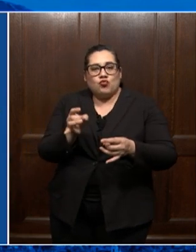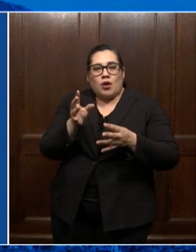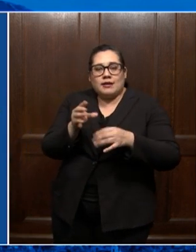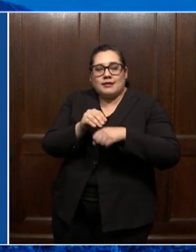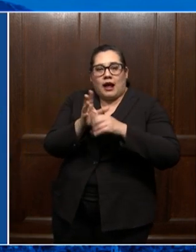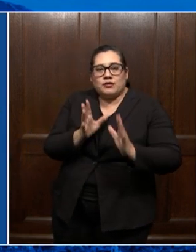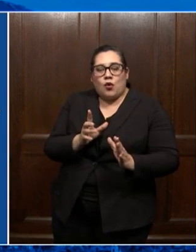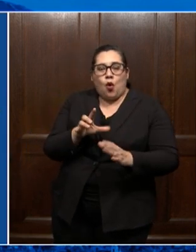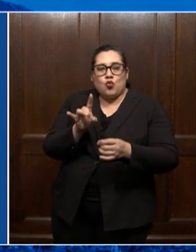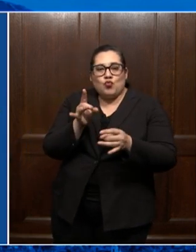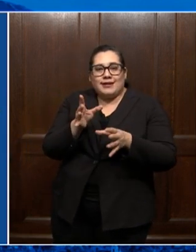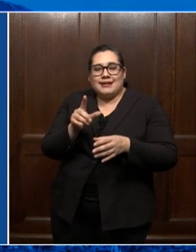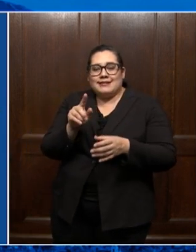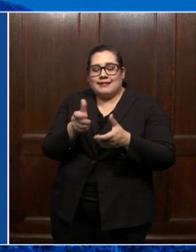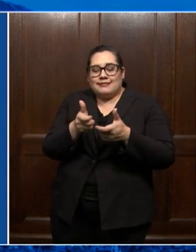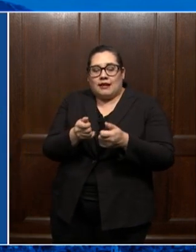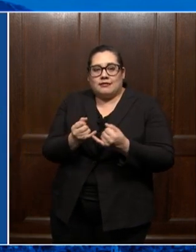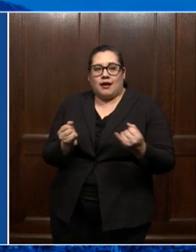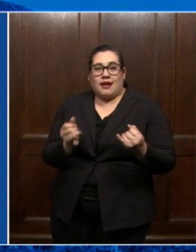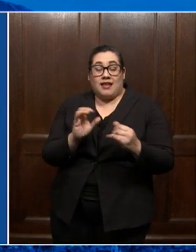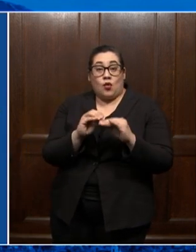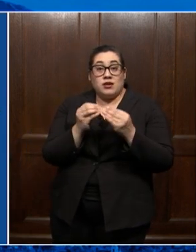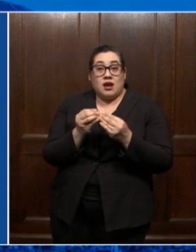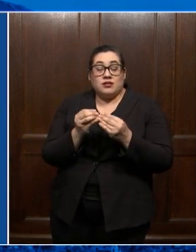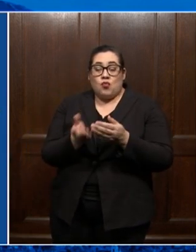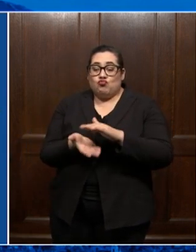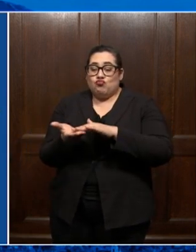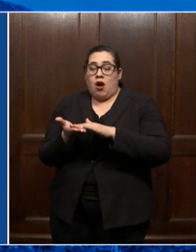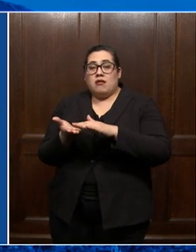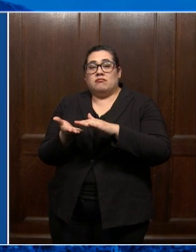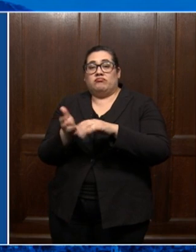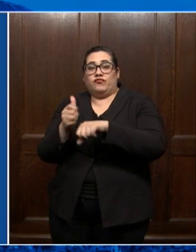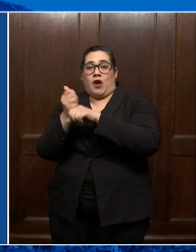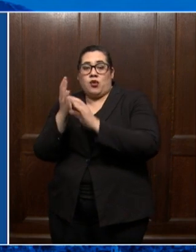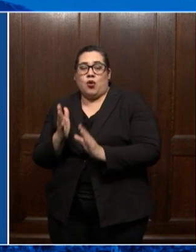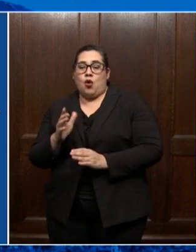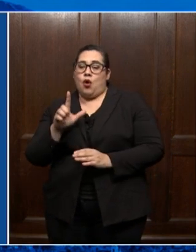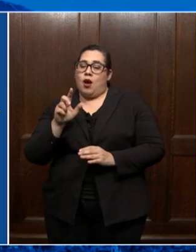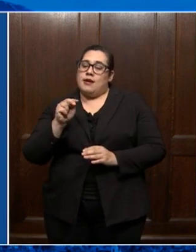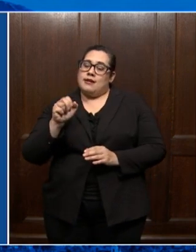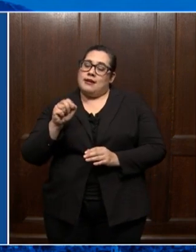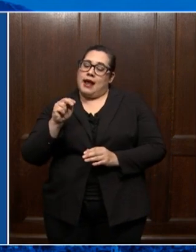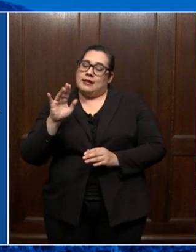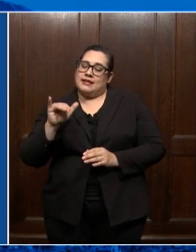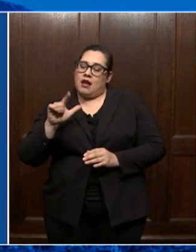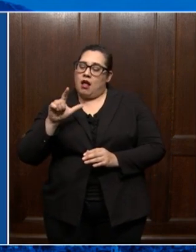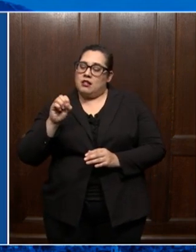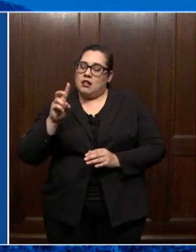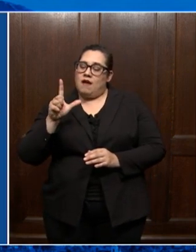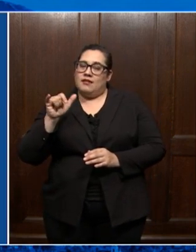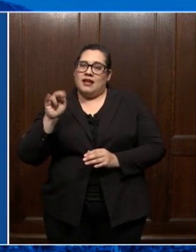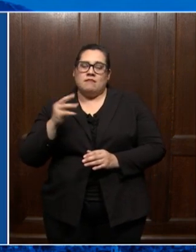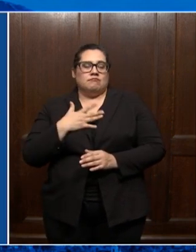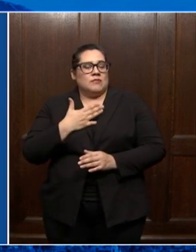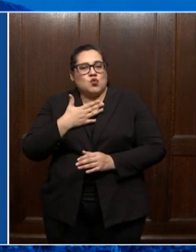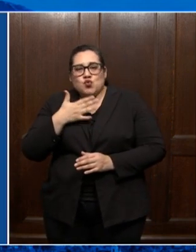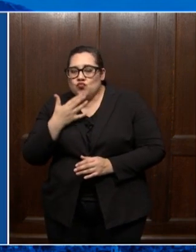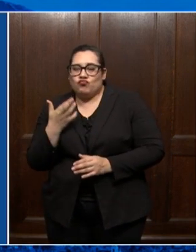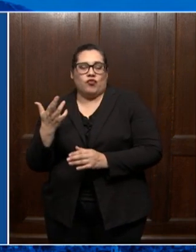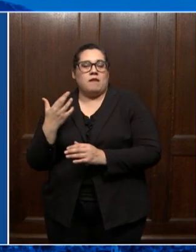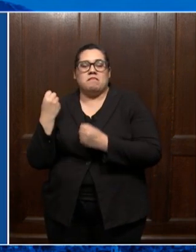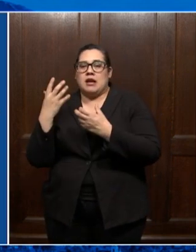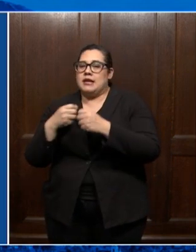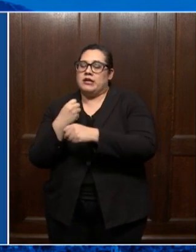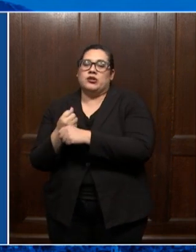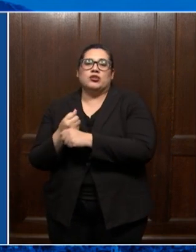at the Crisis Text Line, an organization run and founded by Nancy Lublin, a dear friend of mine for many years. And it's part of my